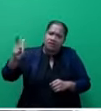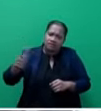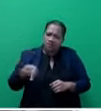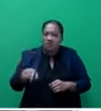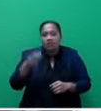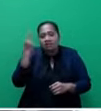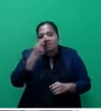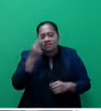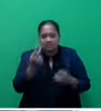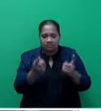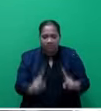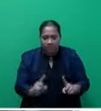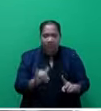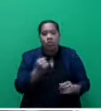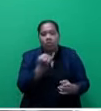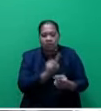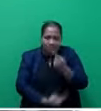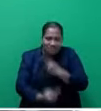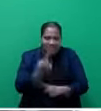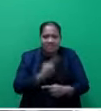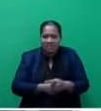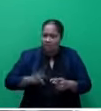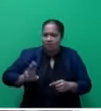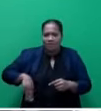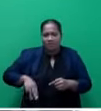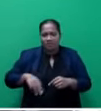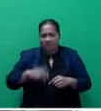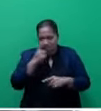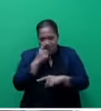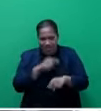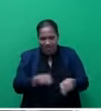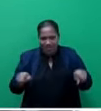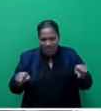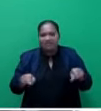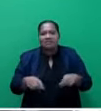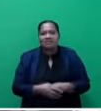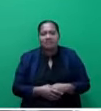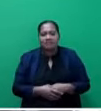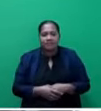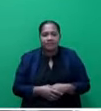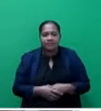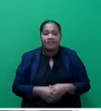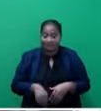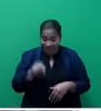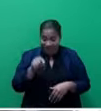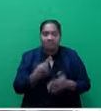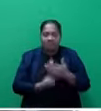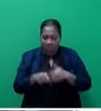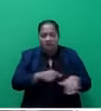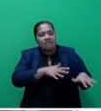of death or injury for members of communities in the path of severe cyclones. This is a cause for anxiety and fear